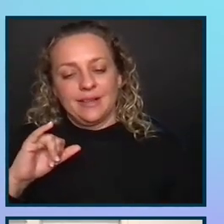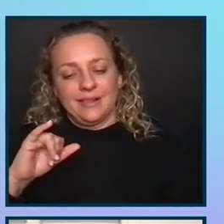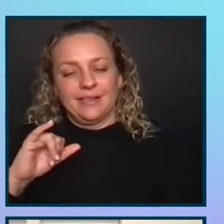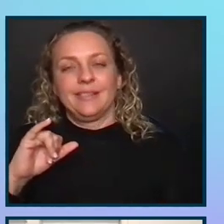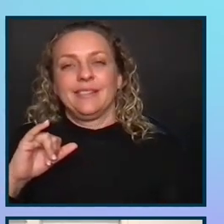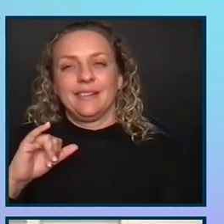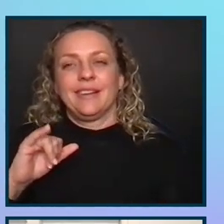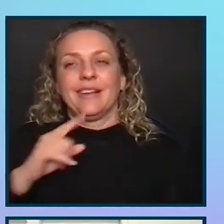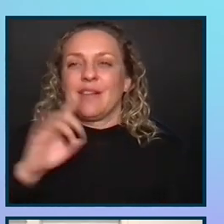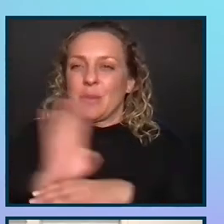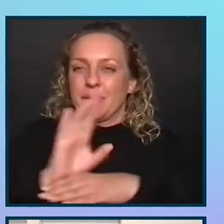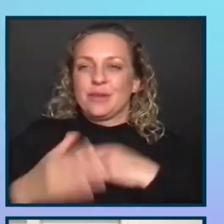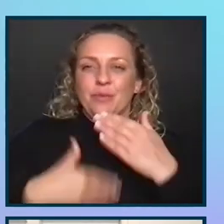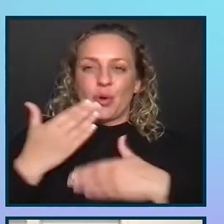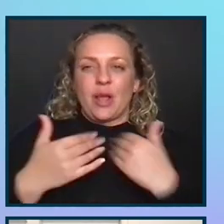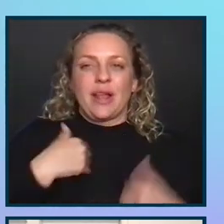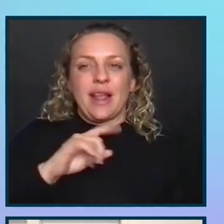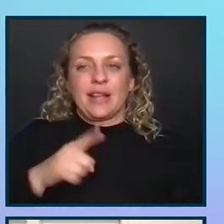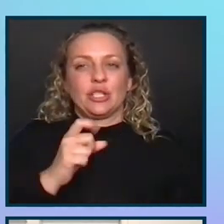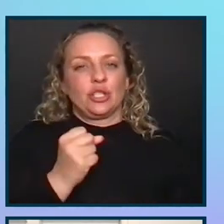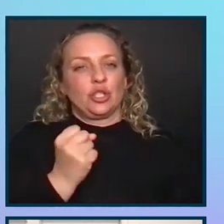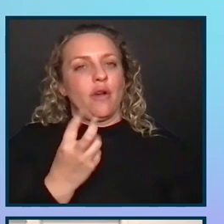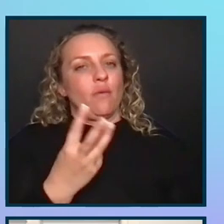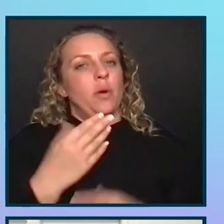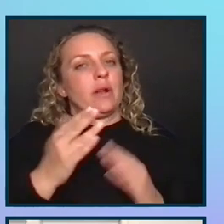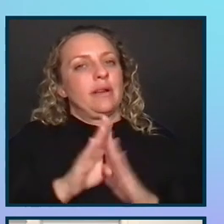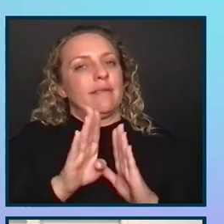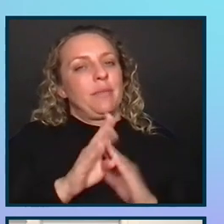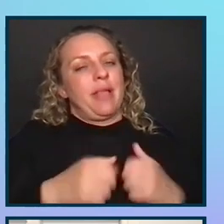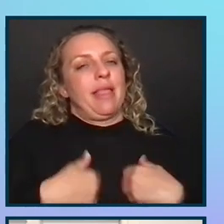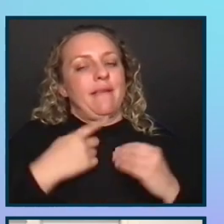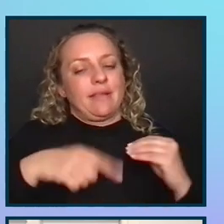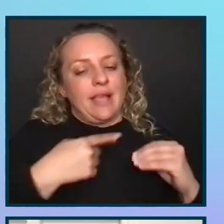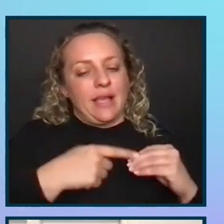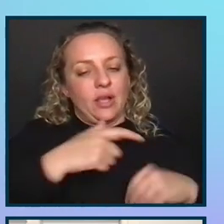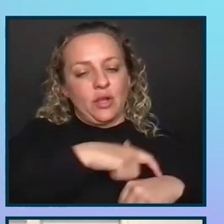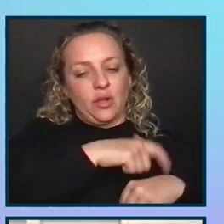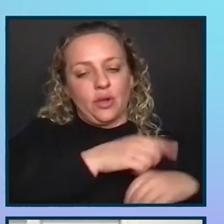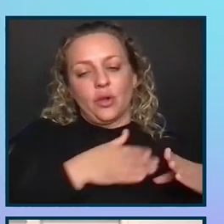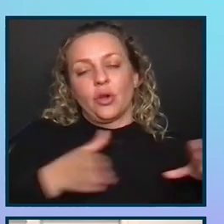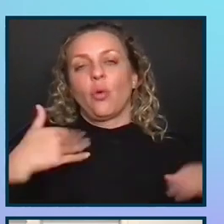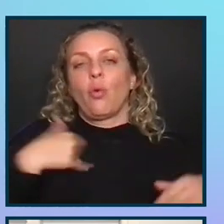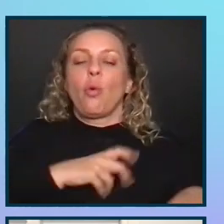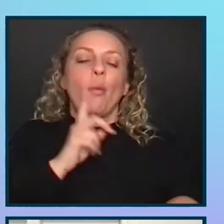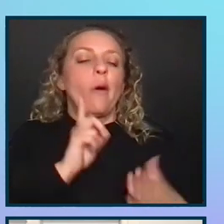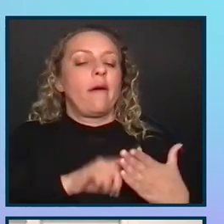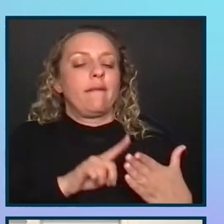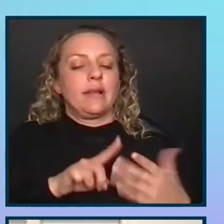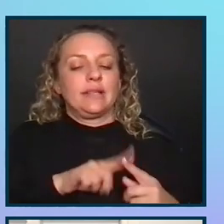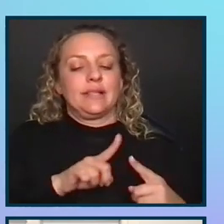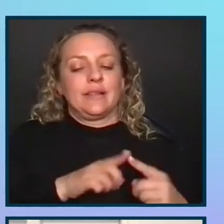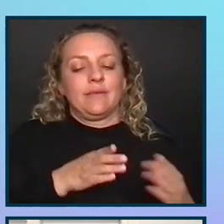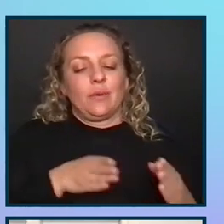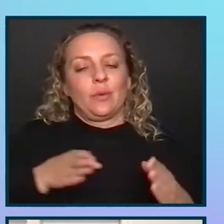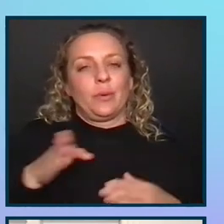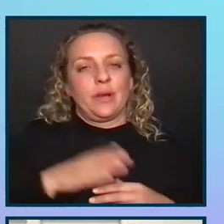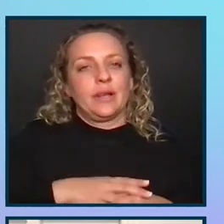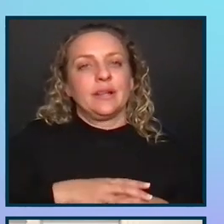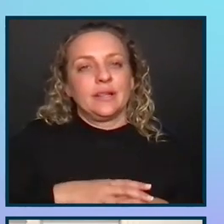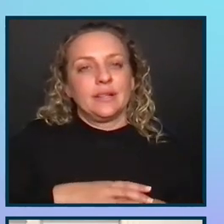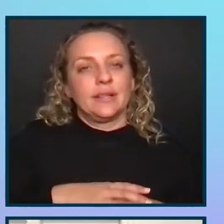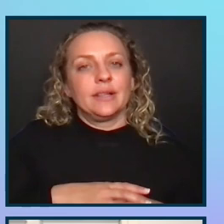to the business process, not just the software development lifecycle. So we wanted to investigate different ways to